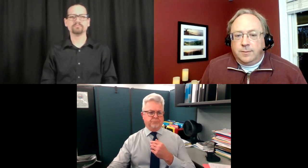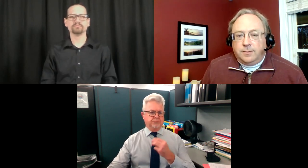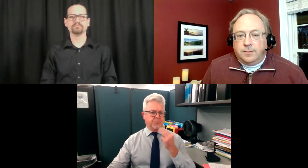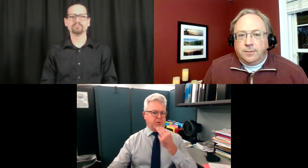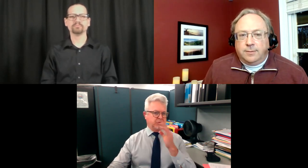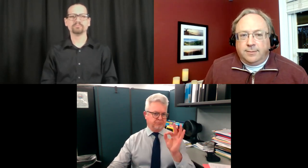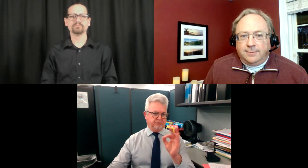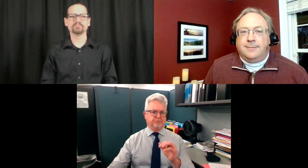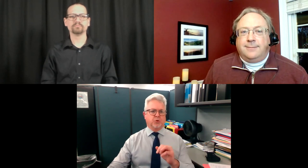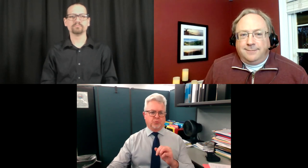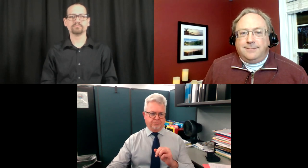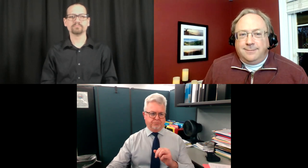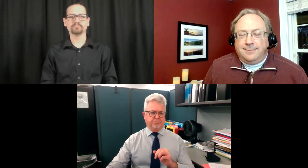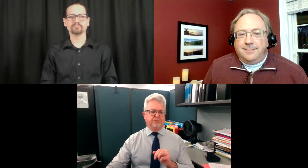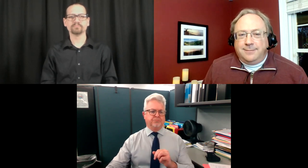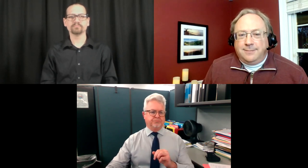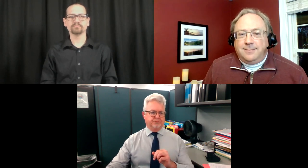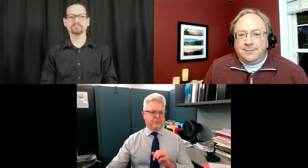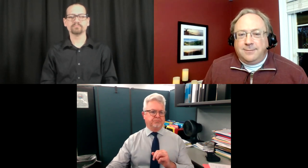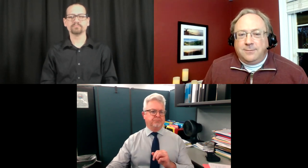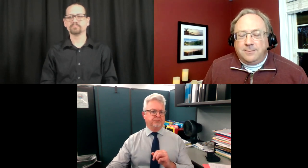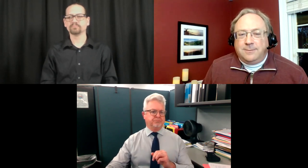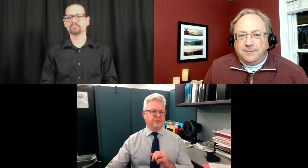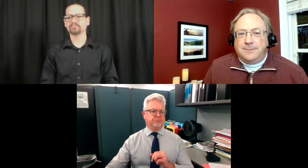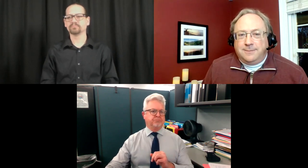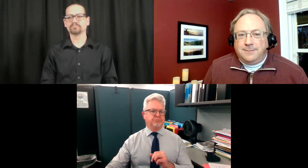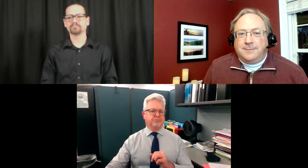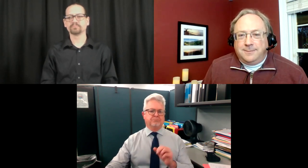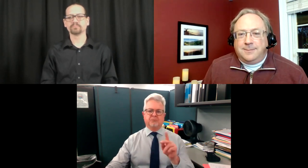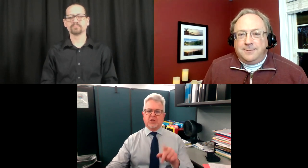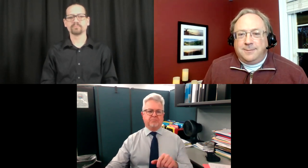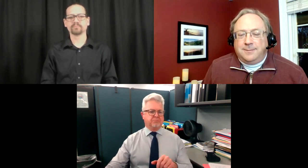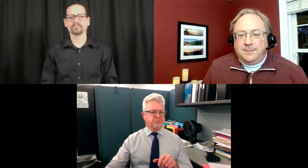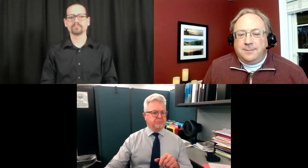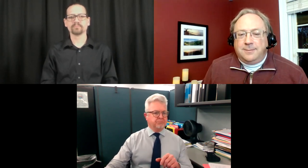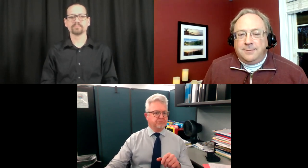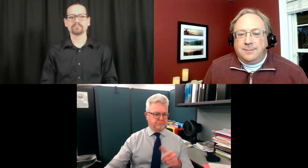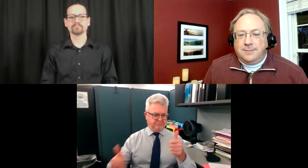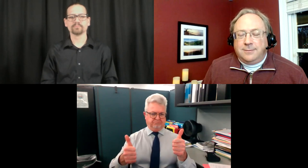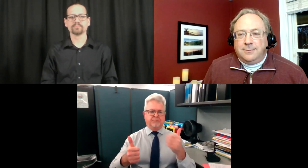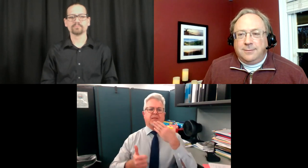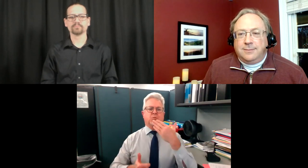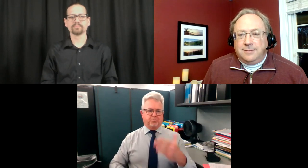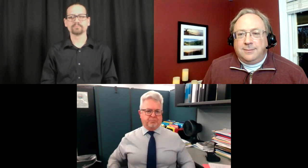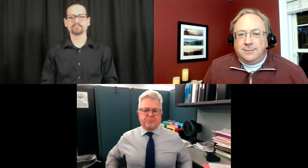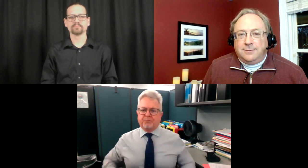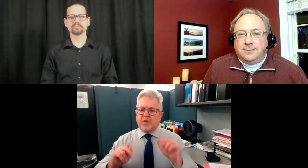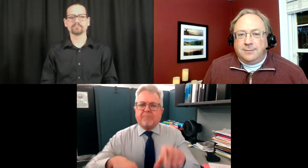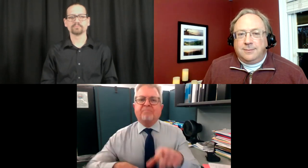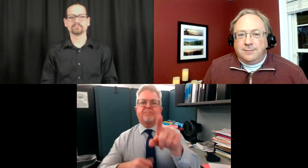okay thank you for that that answered your question margaret good okay